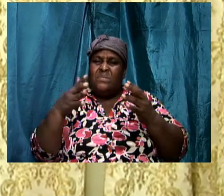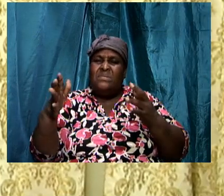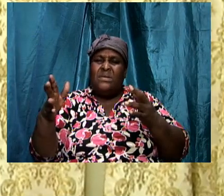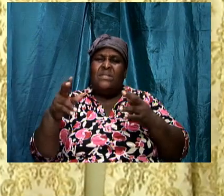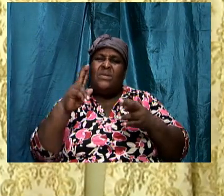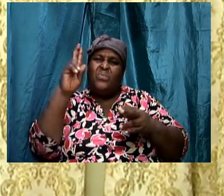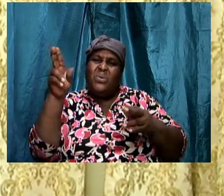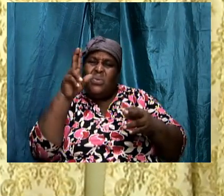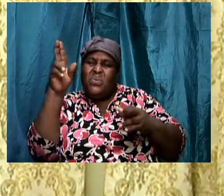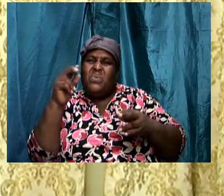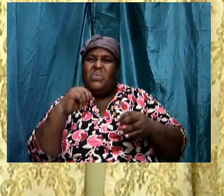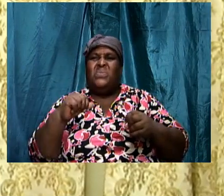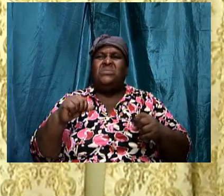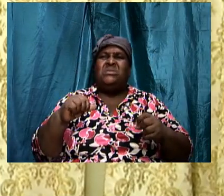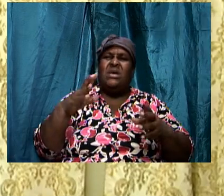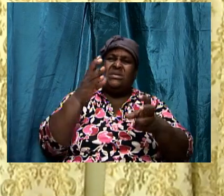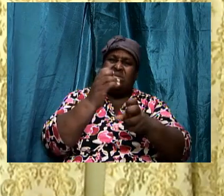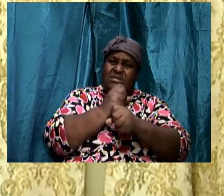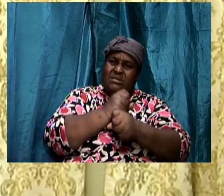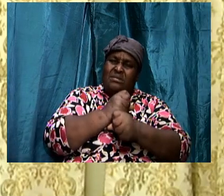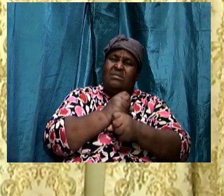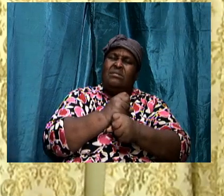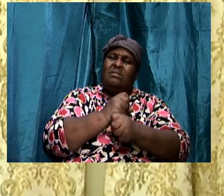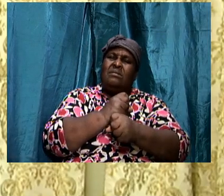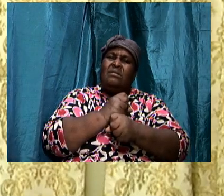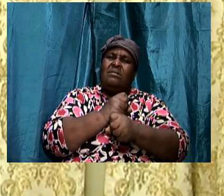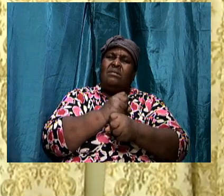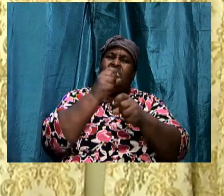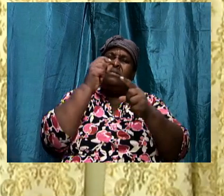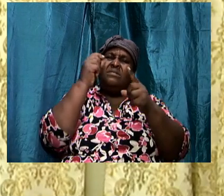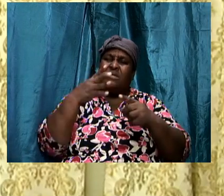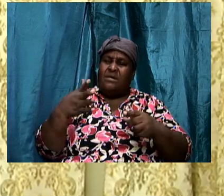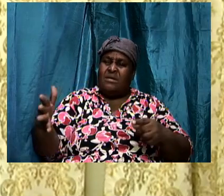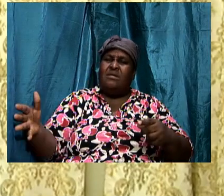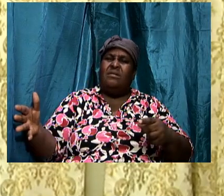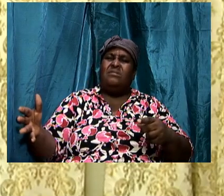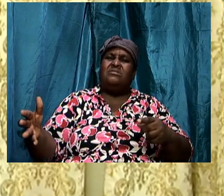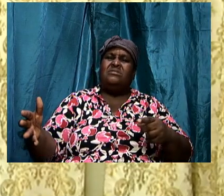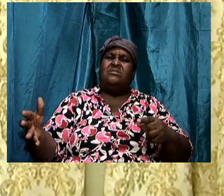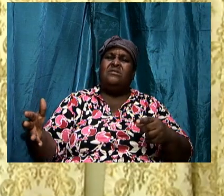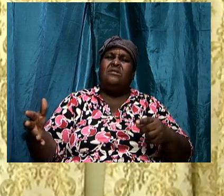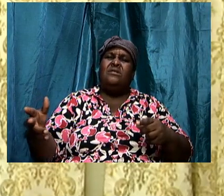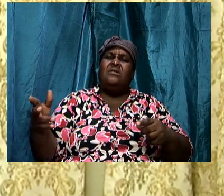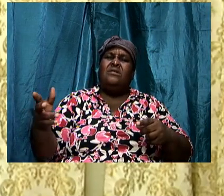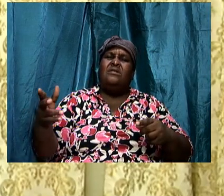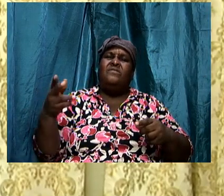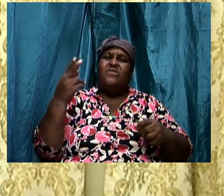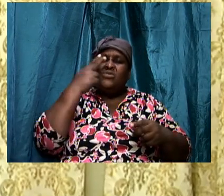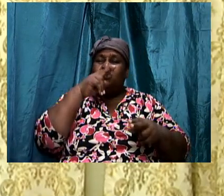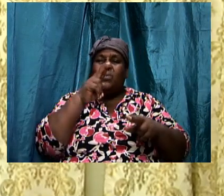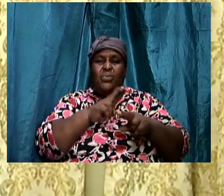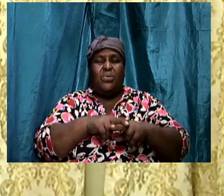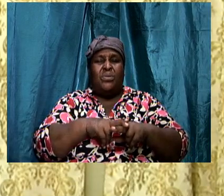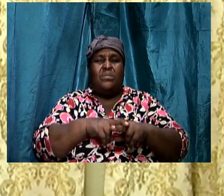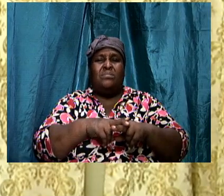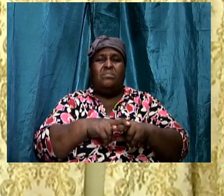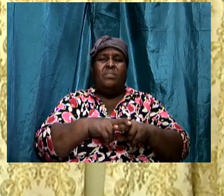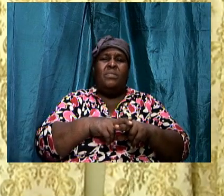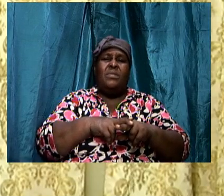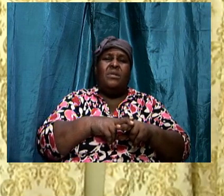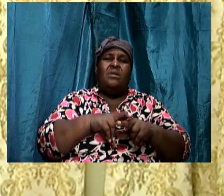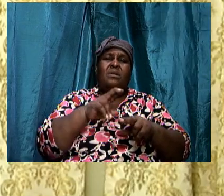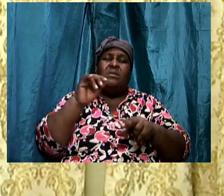And therefore take things for granted. Because that is what has happened to many Christians.